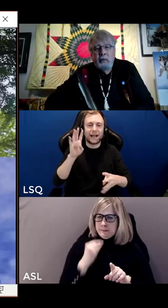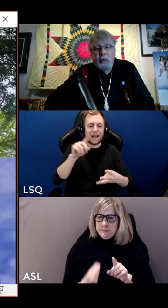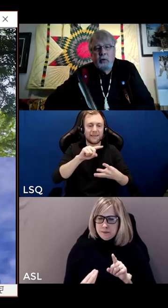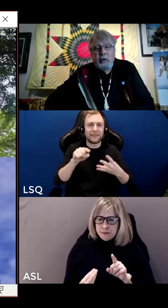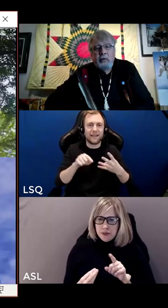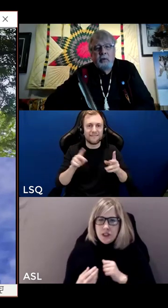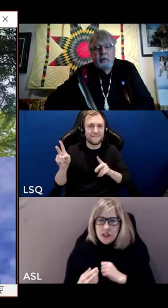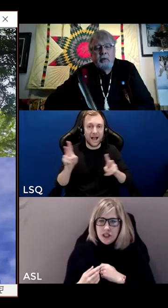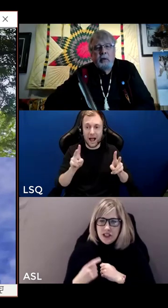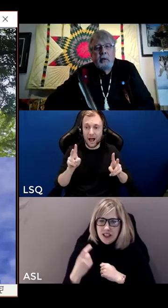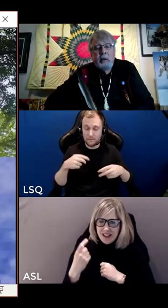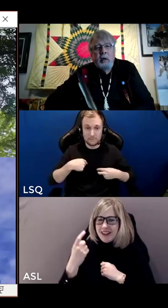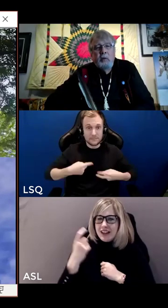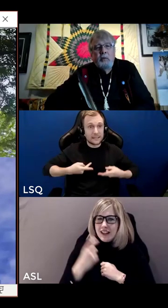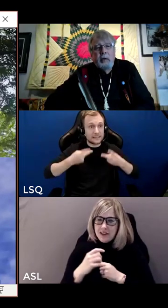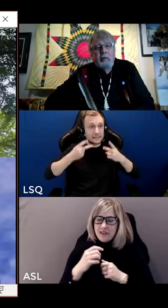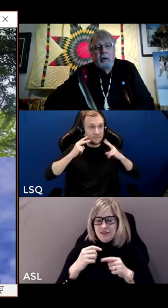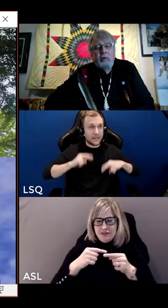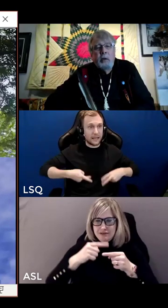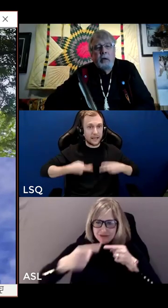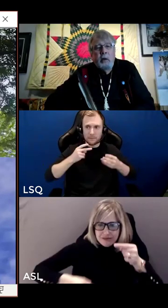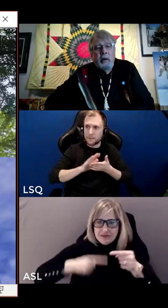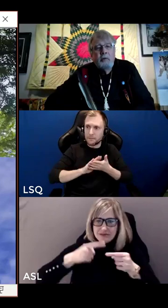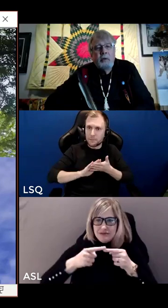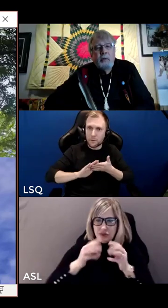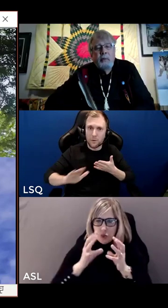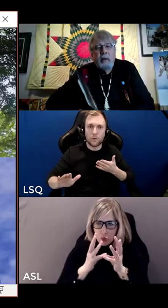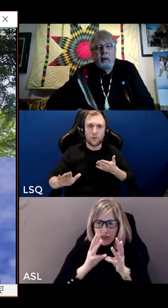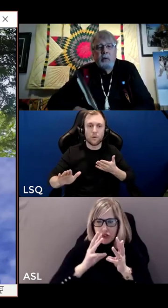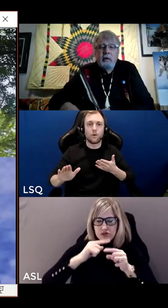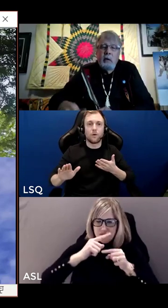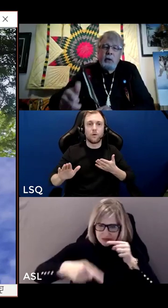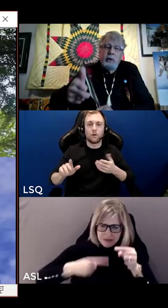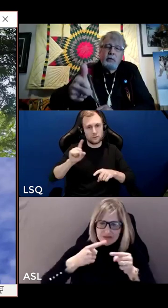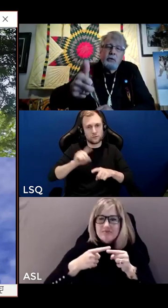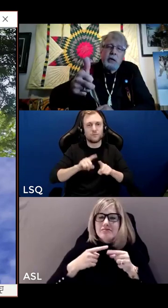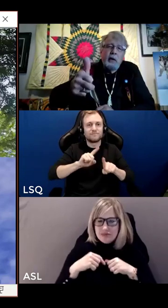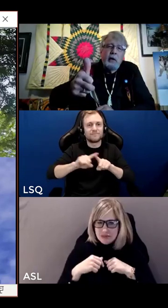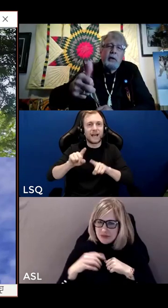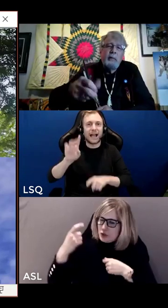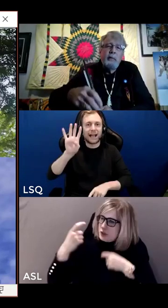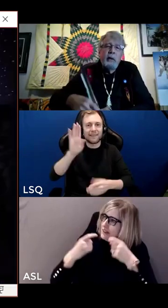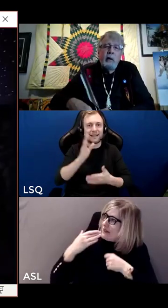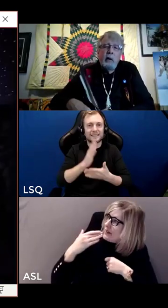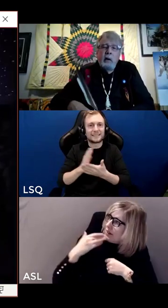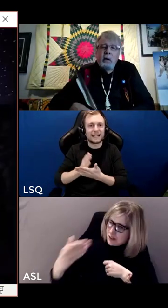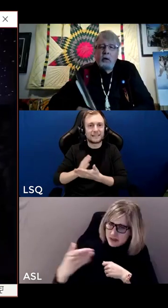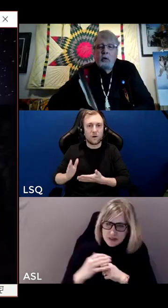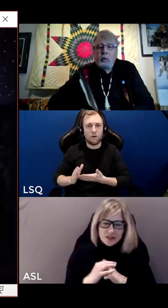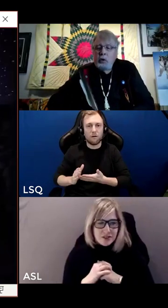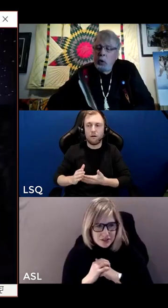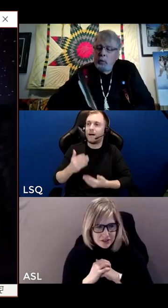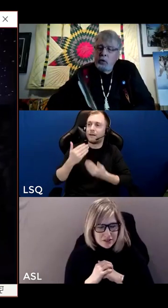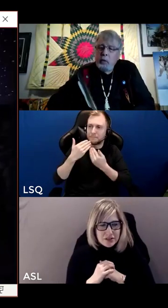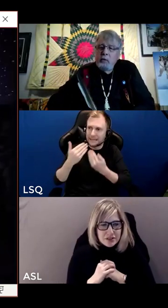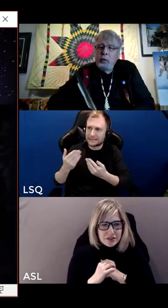gifts of the four seasons. For these gifts, we are grateful and we say miigwetch niawa niawa.